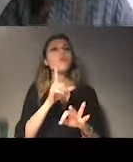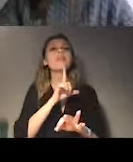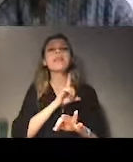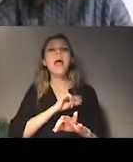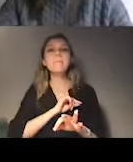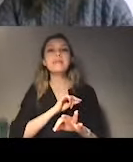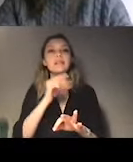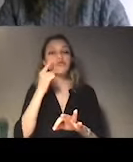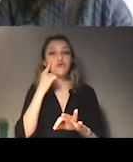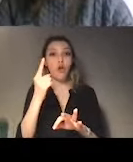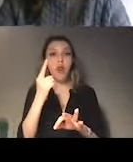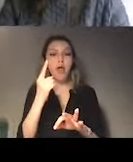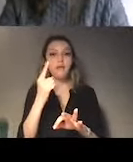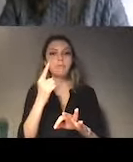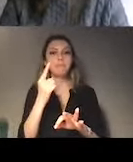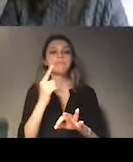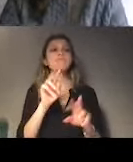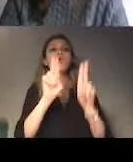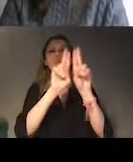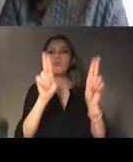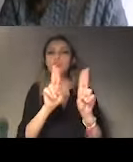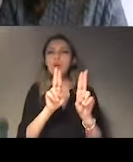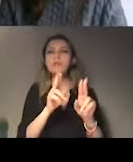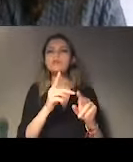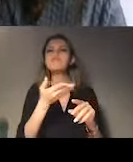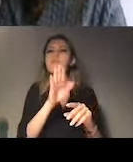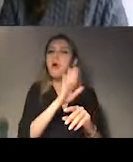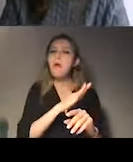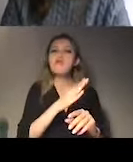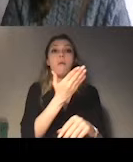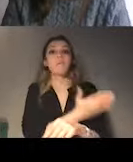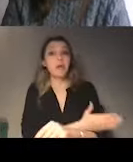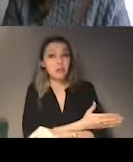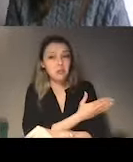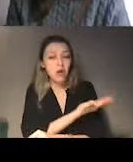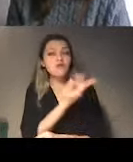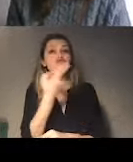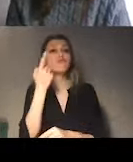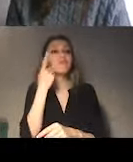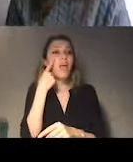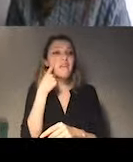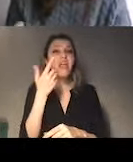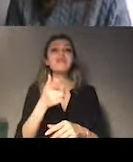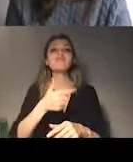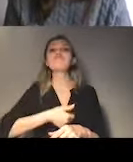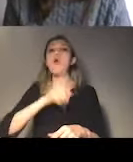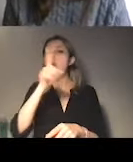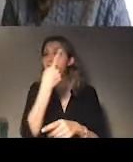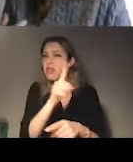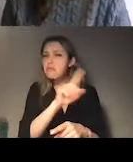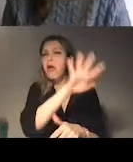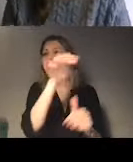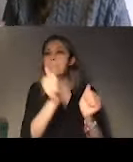but especially before the citizens, the population of Turkey, the willingness to commit